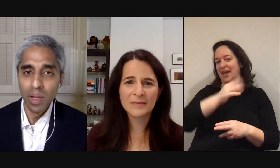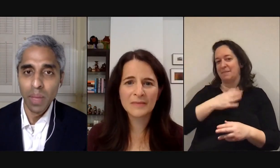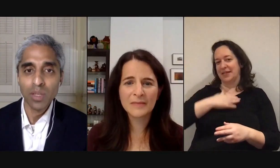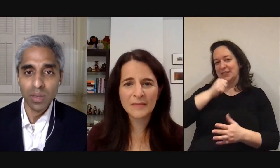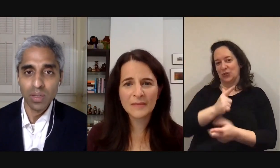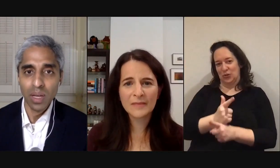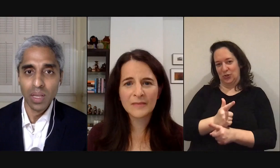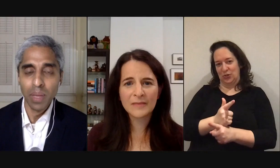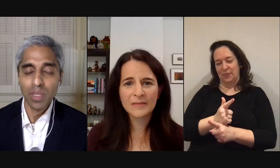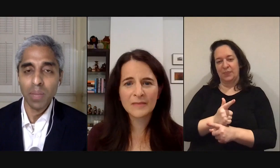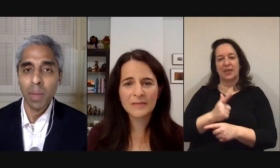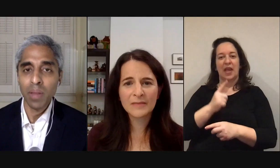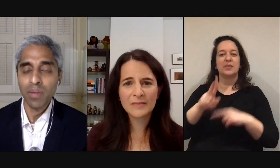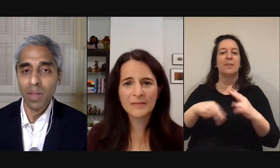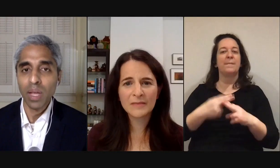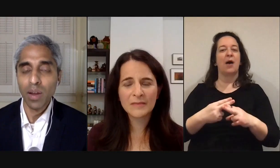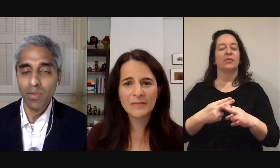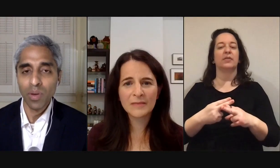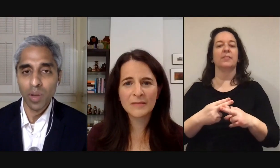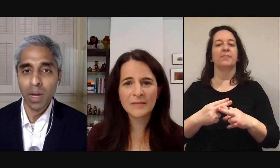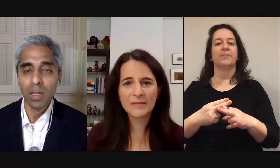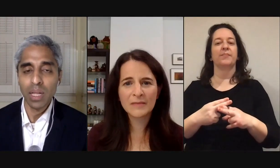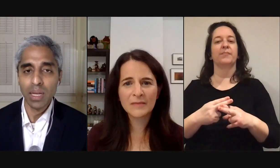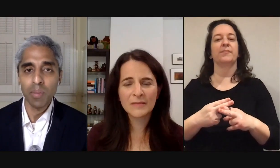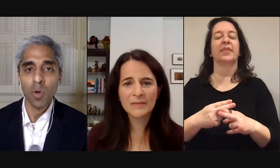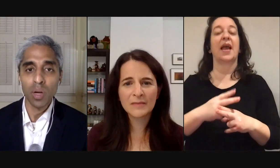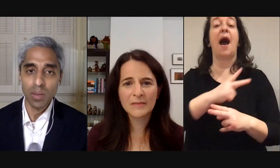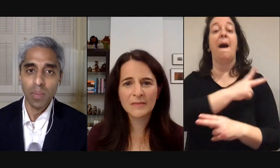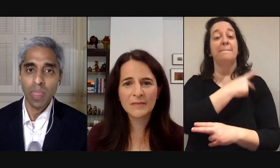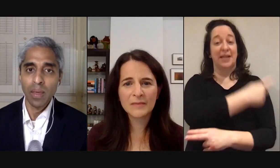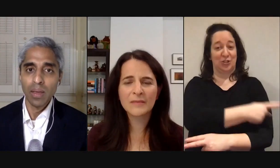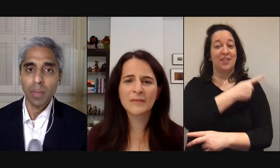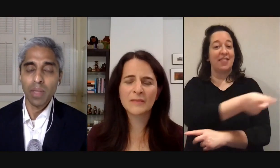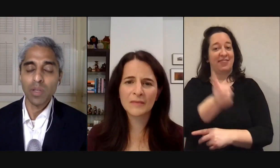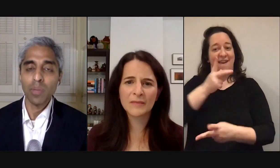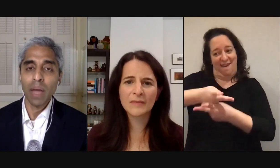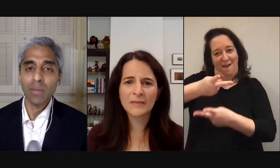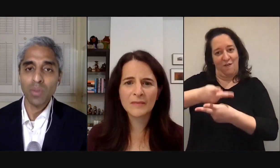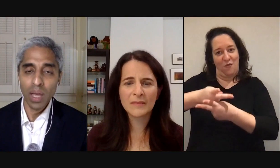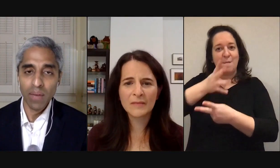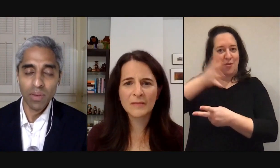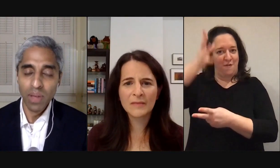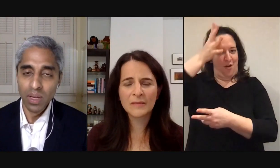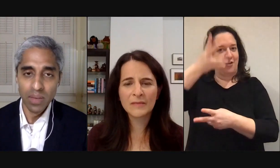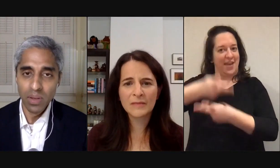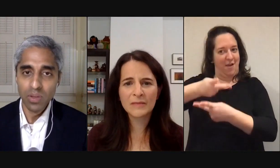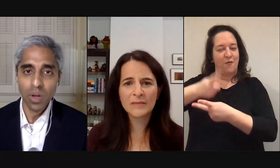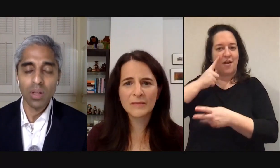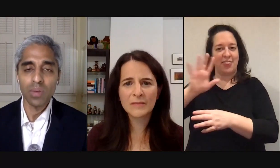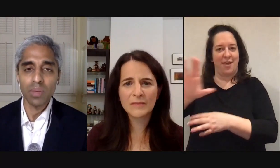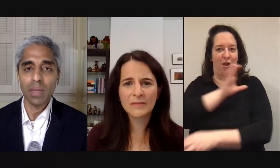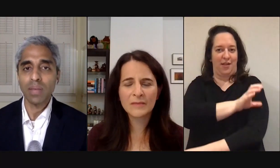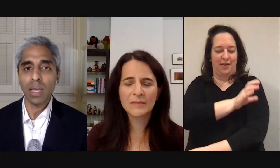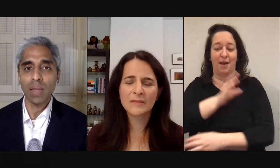their patient the patient that my mother and father cared for in their medical clinic named gordon a patient who passed away after a very difficult